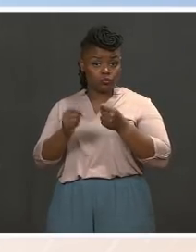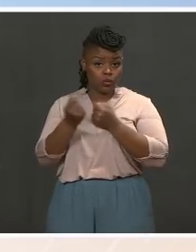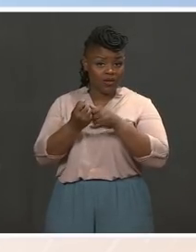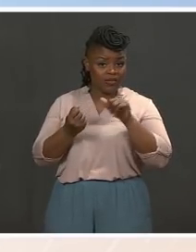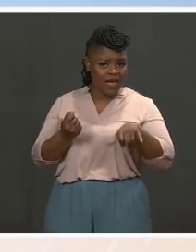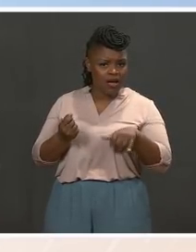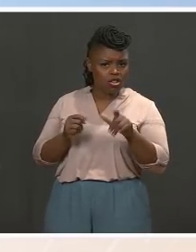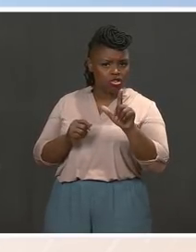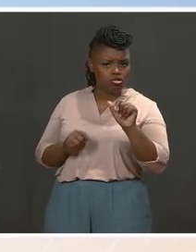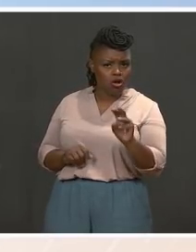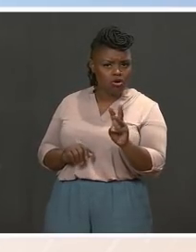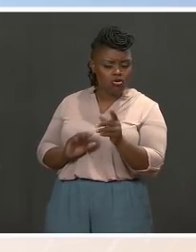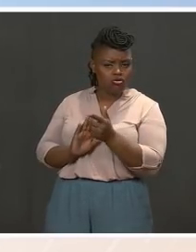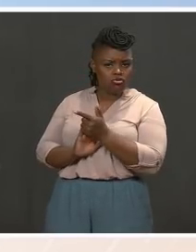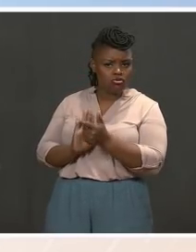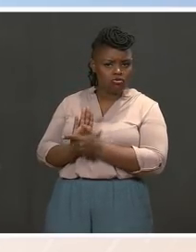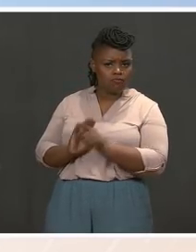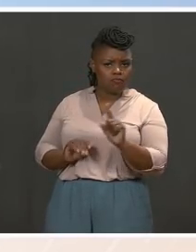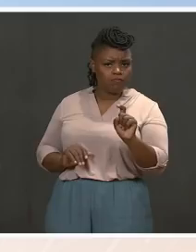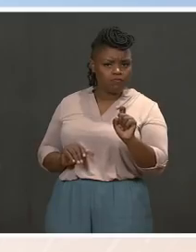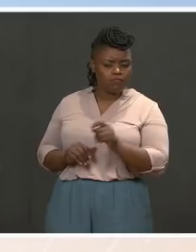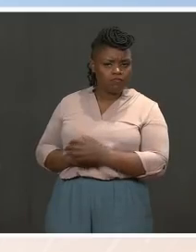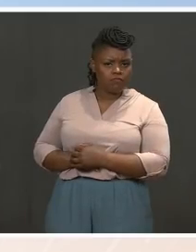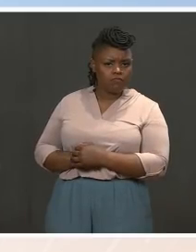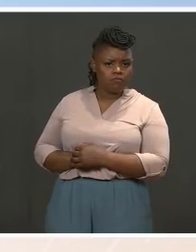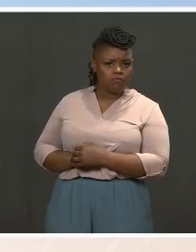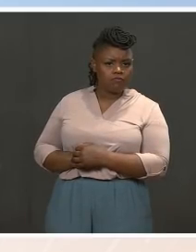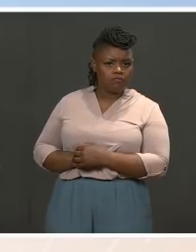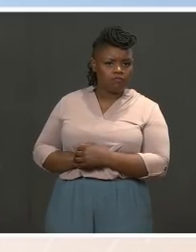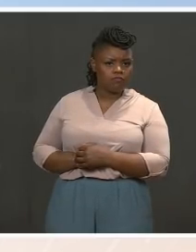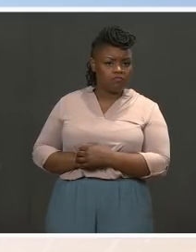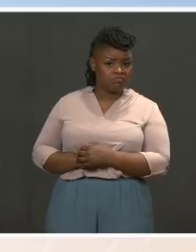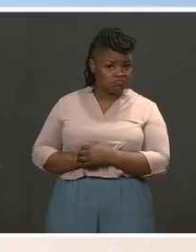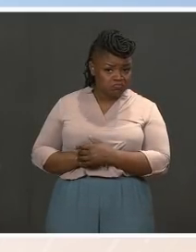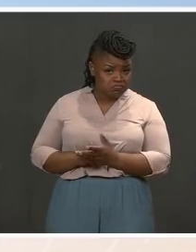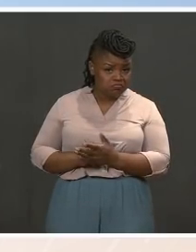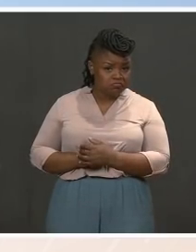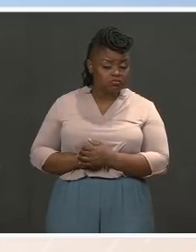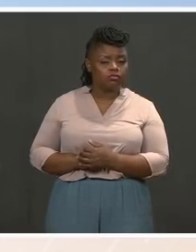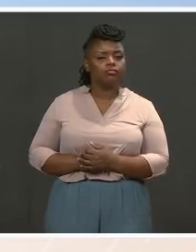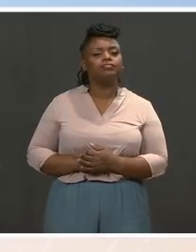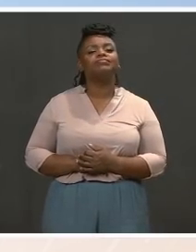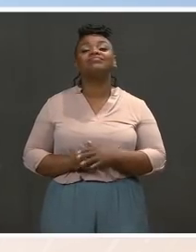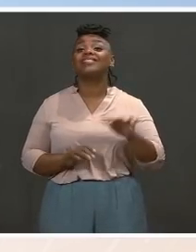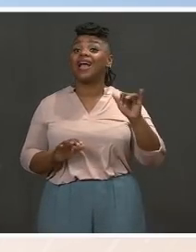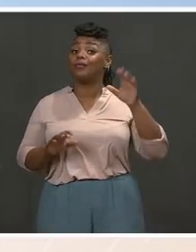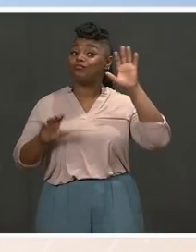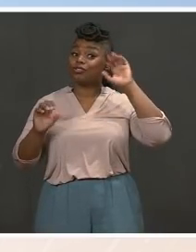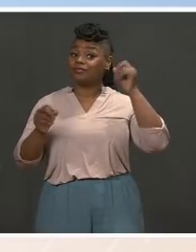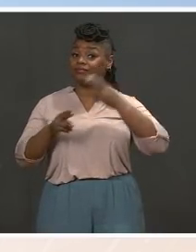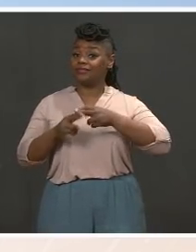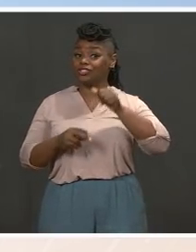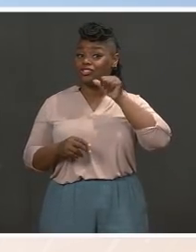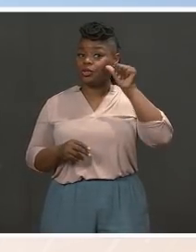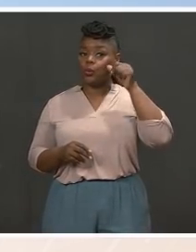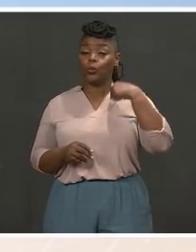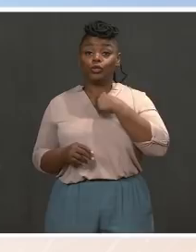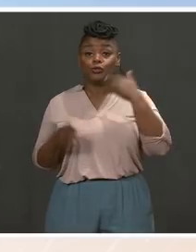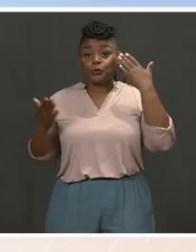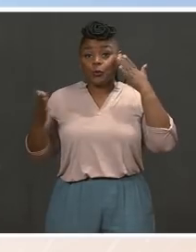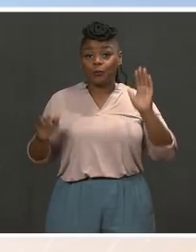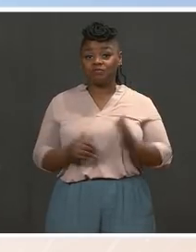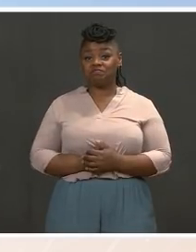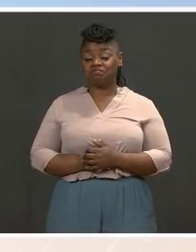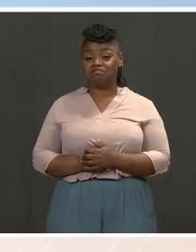can work around a Democrat that's not supporting him? MS. As the President said yesterday, we don't know yet. He hasn't done the vote count.